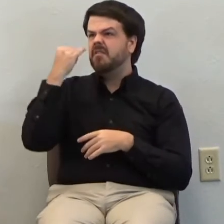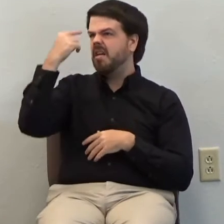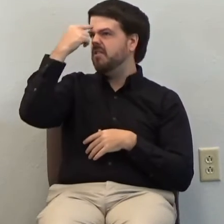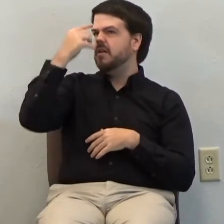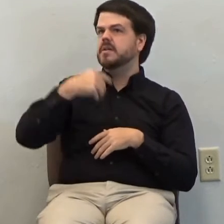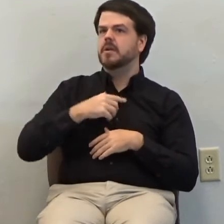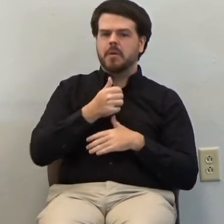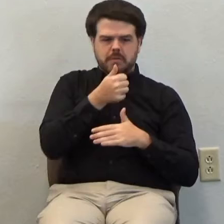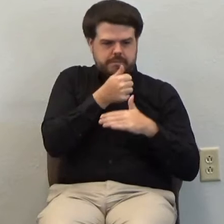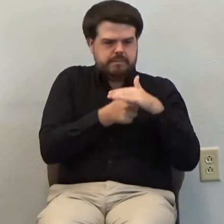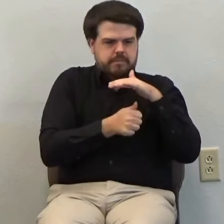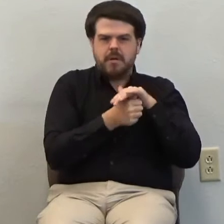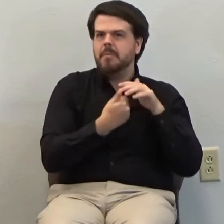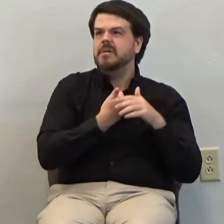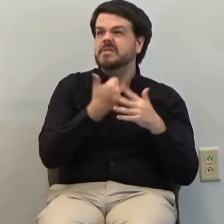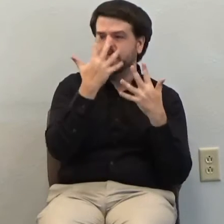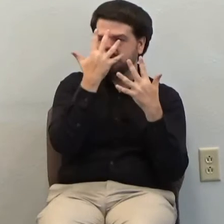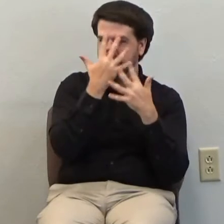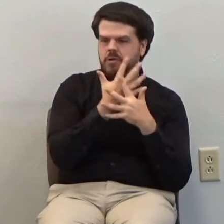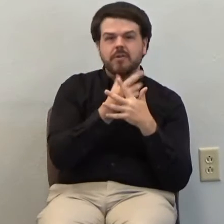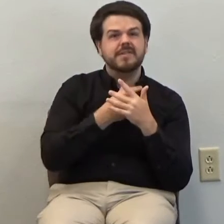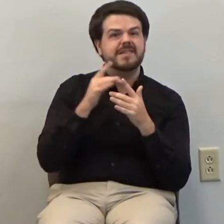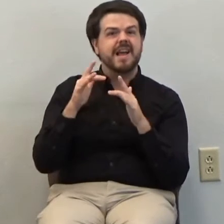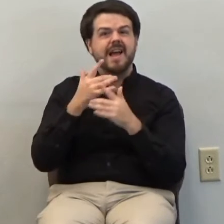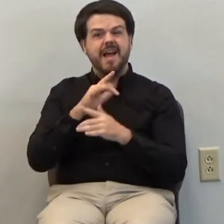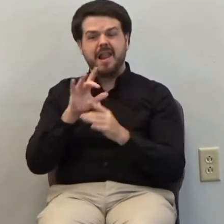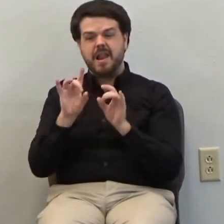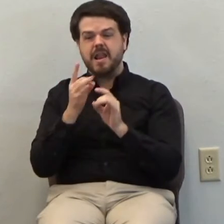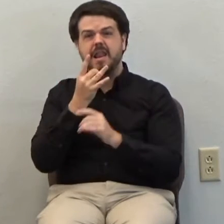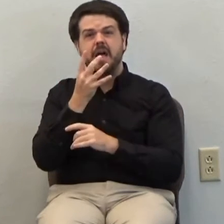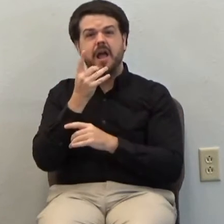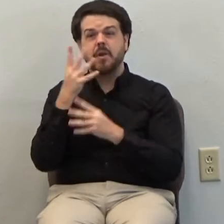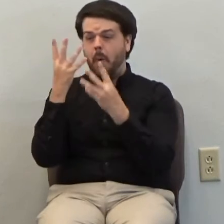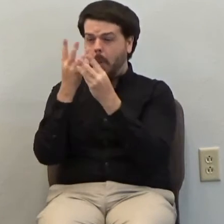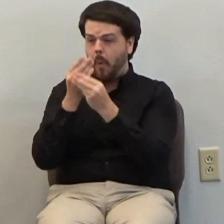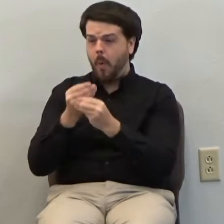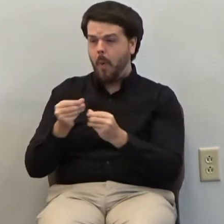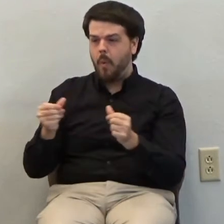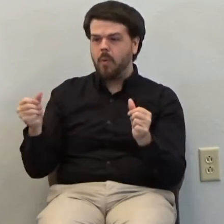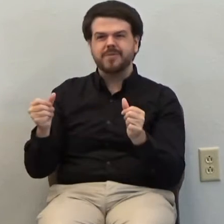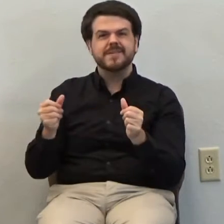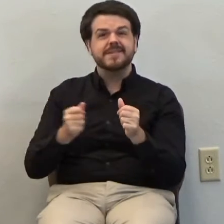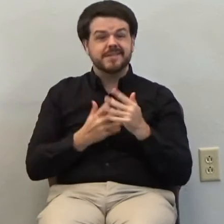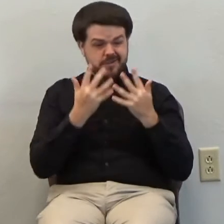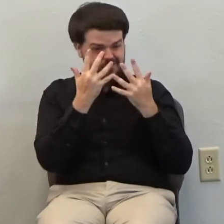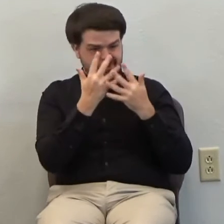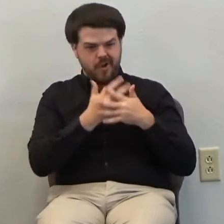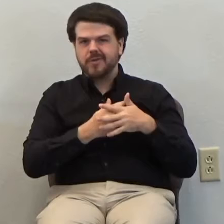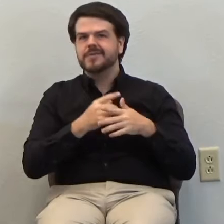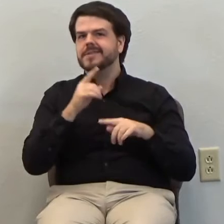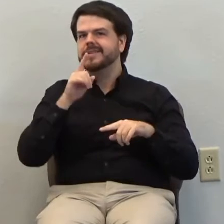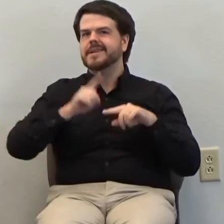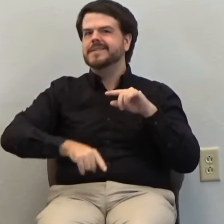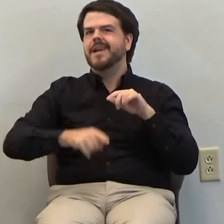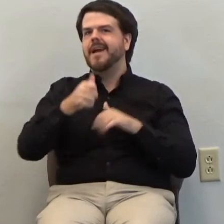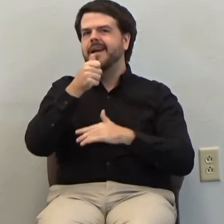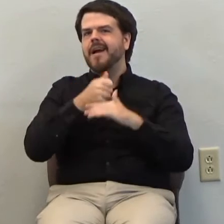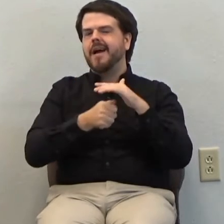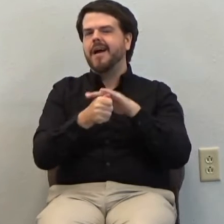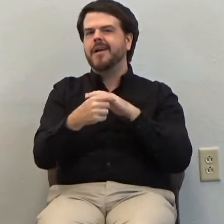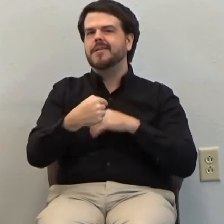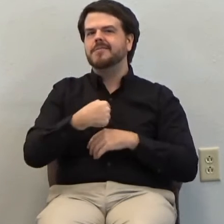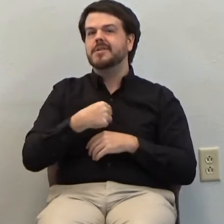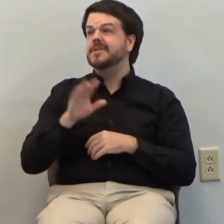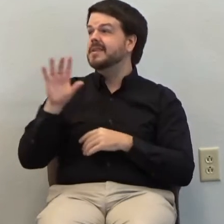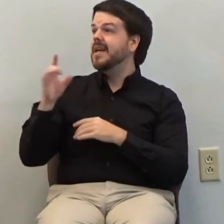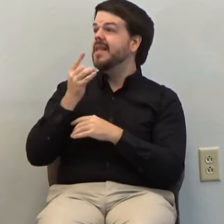darkness will hide me and the light become night around me, even darkness will not be dark to you. The